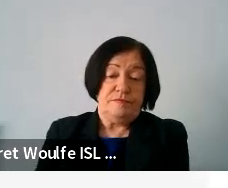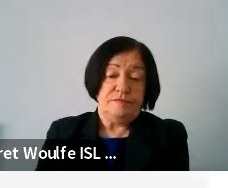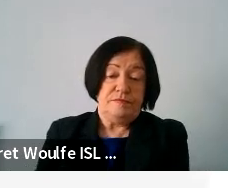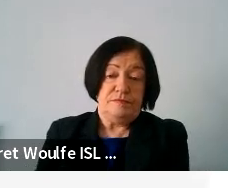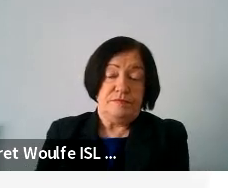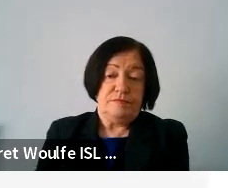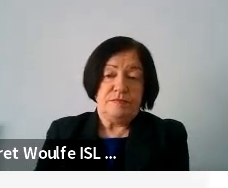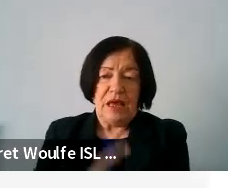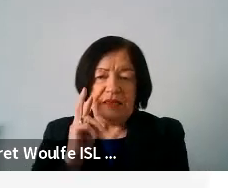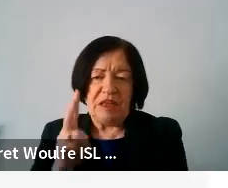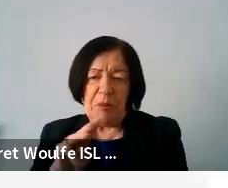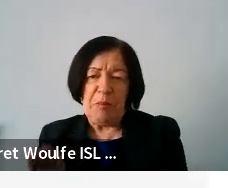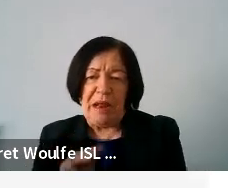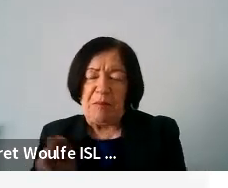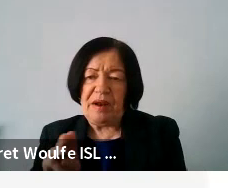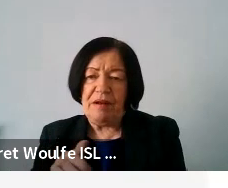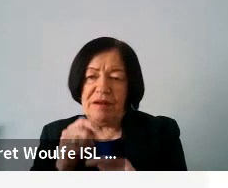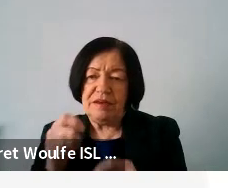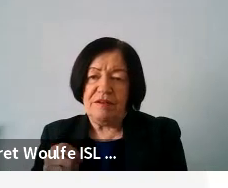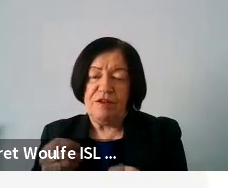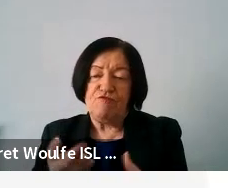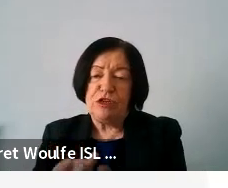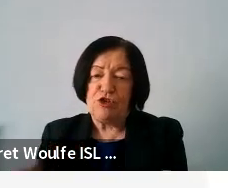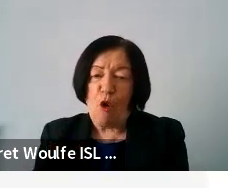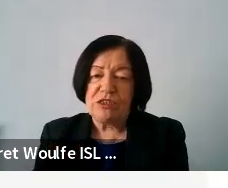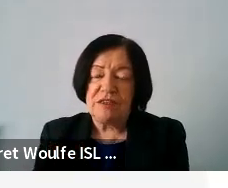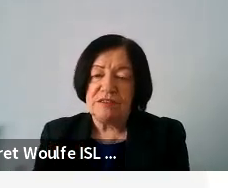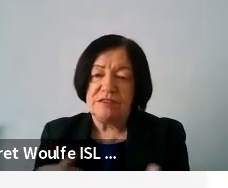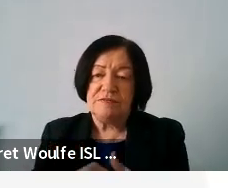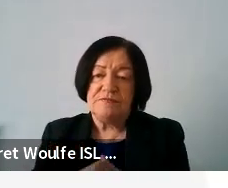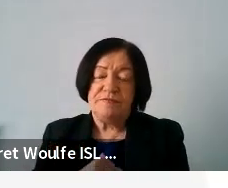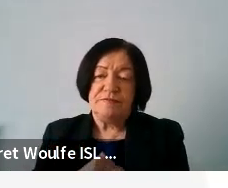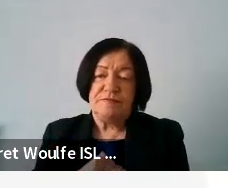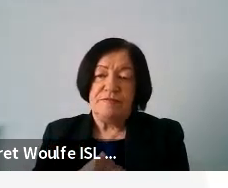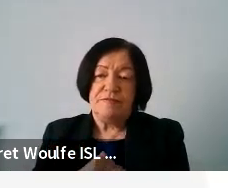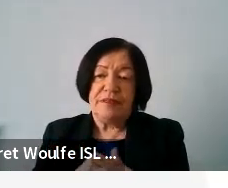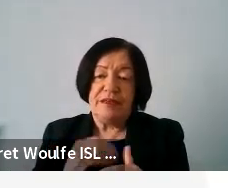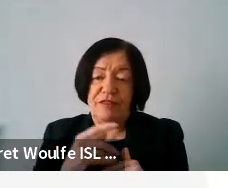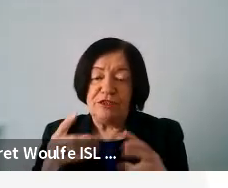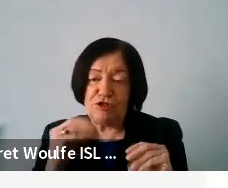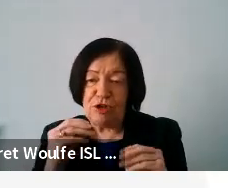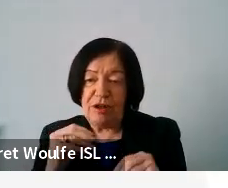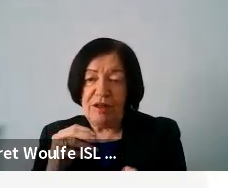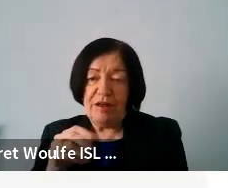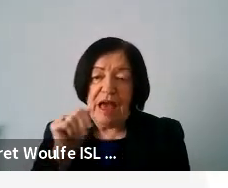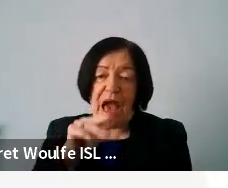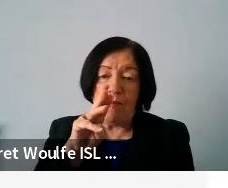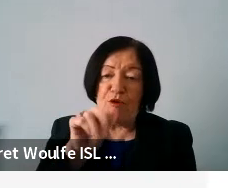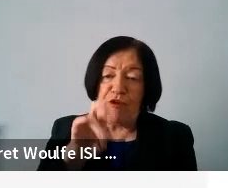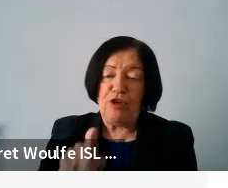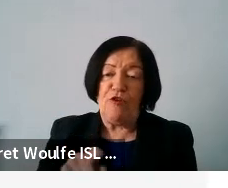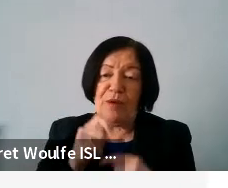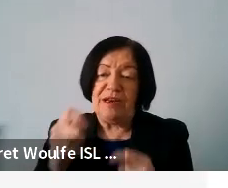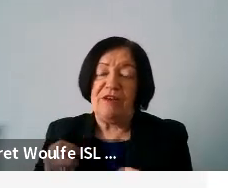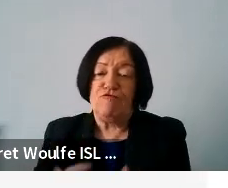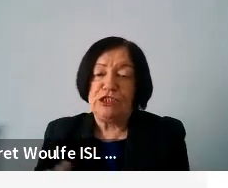I see people have been giving resources in the chat. Anne-Marie, you have been giving